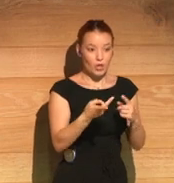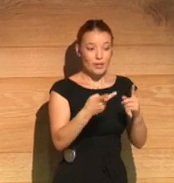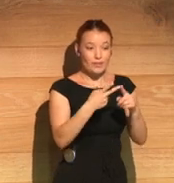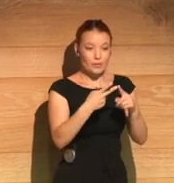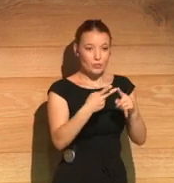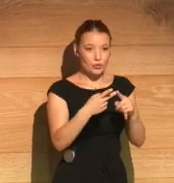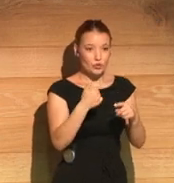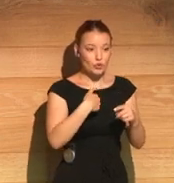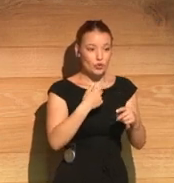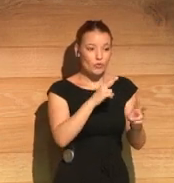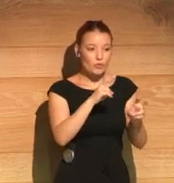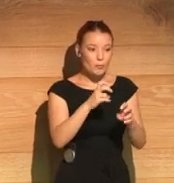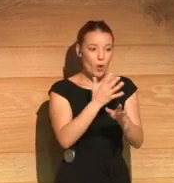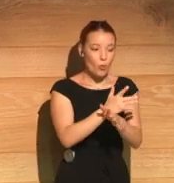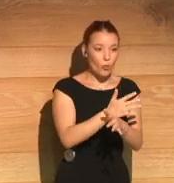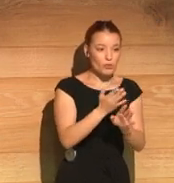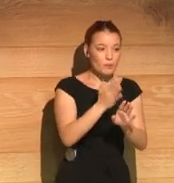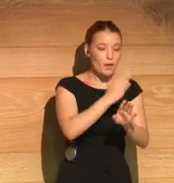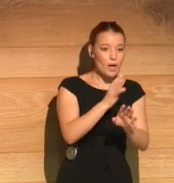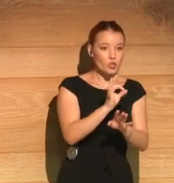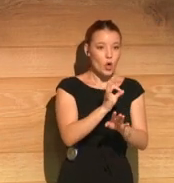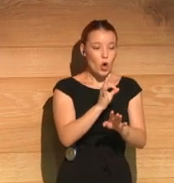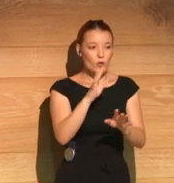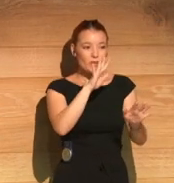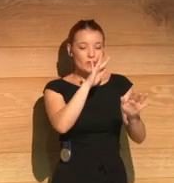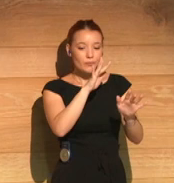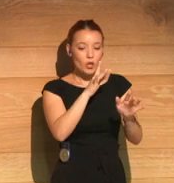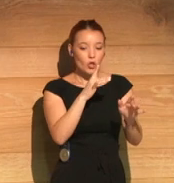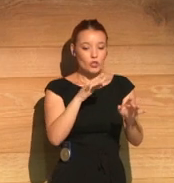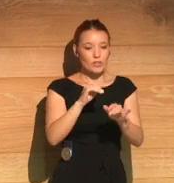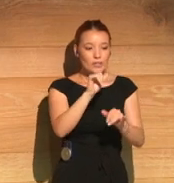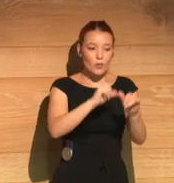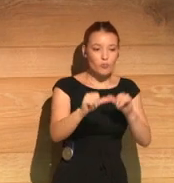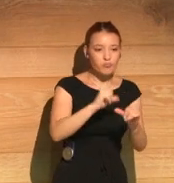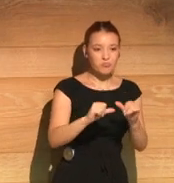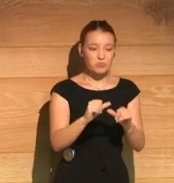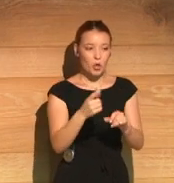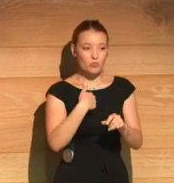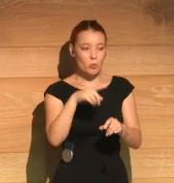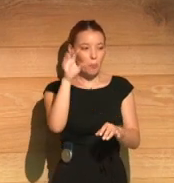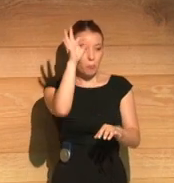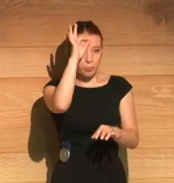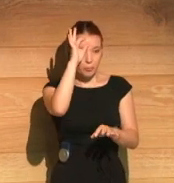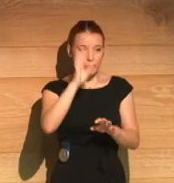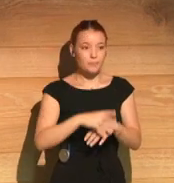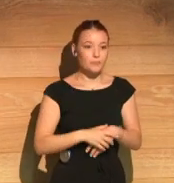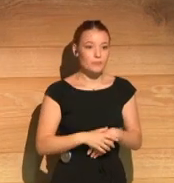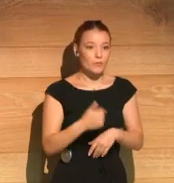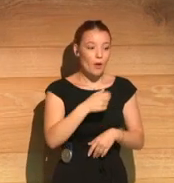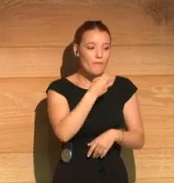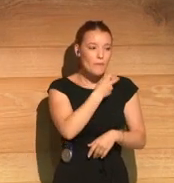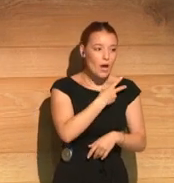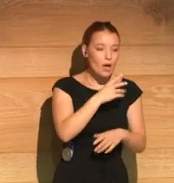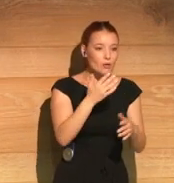I didn't know anything about foreplay or seduction, that what it was like to meet someone in a bar and start a